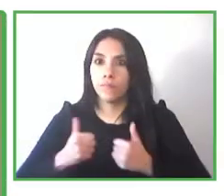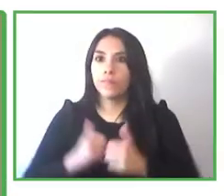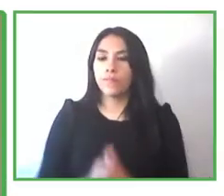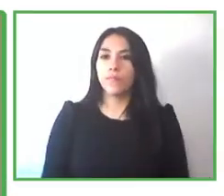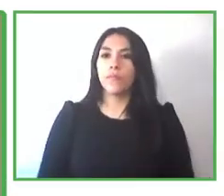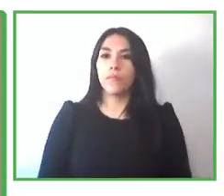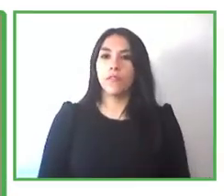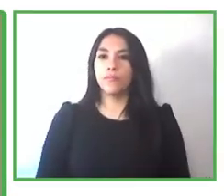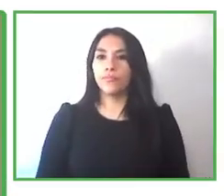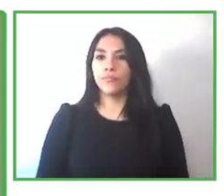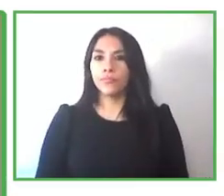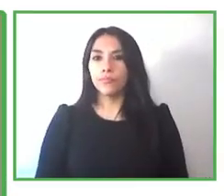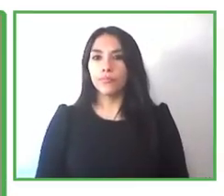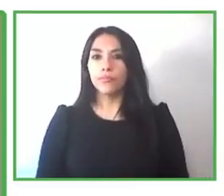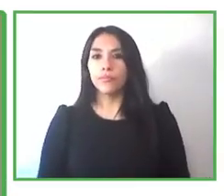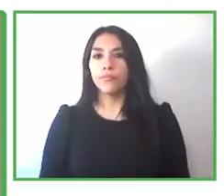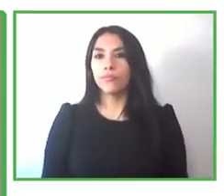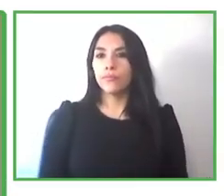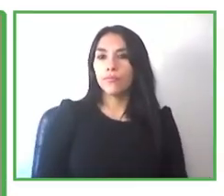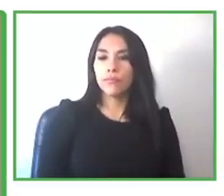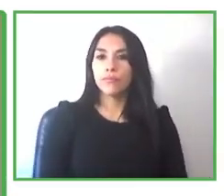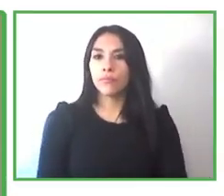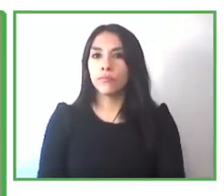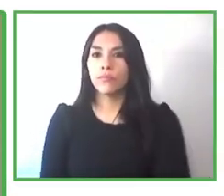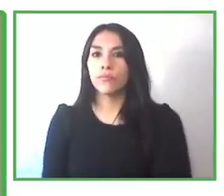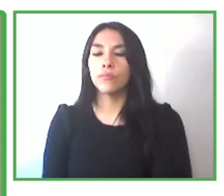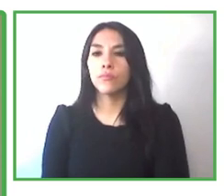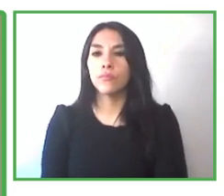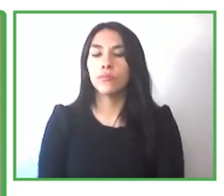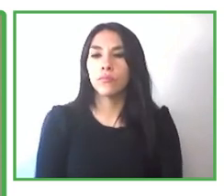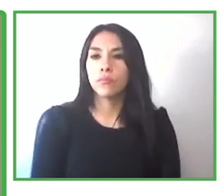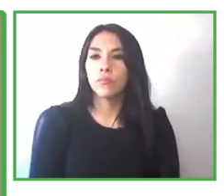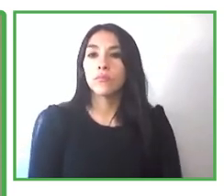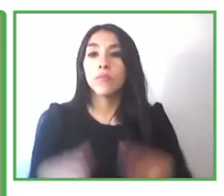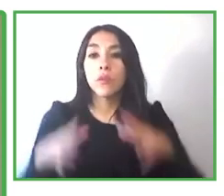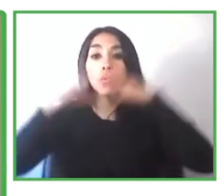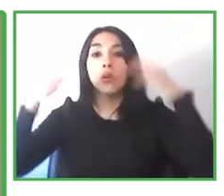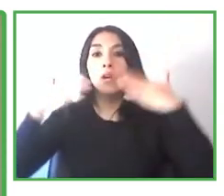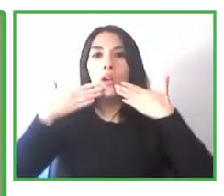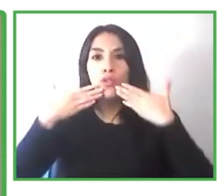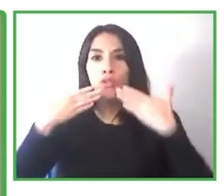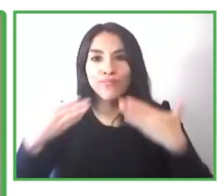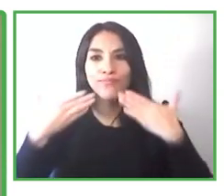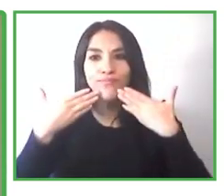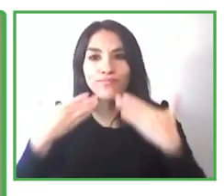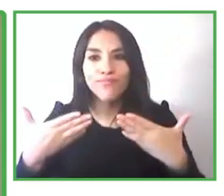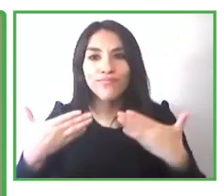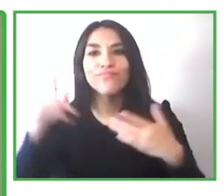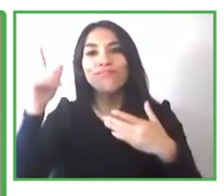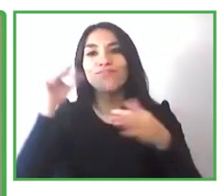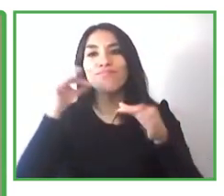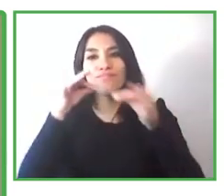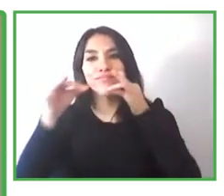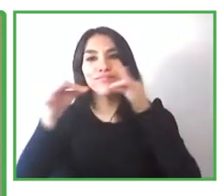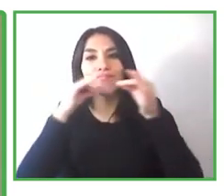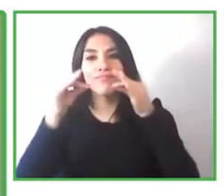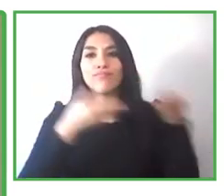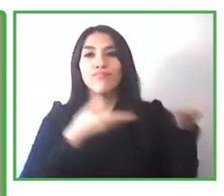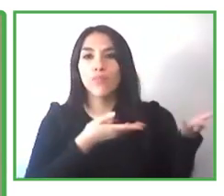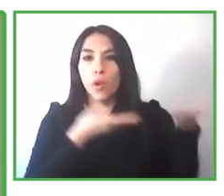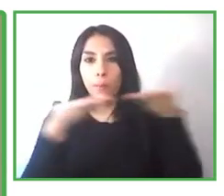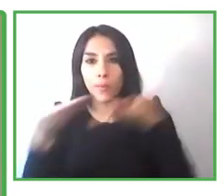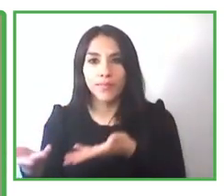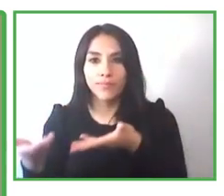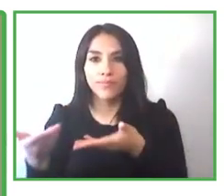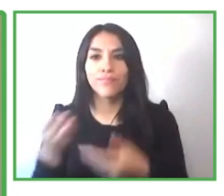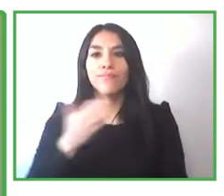thank you so much for inviting myself and our graduate stephen ryan here to speak with you today um we're